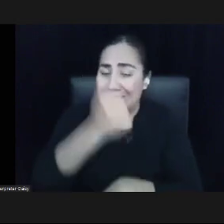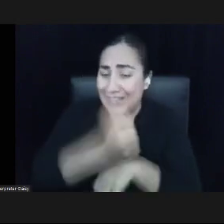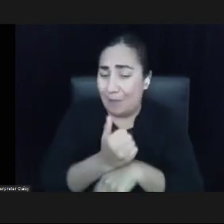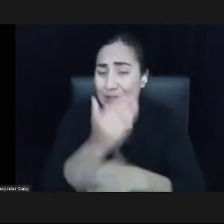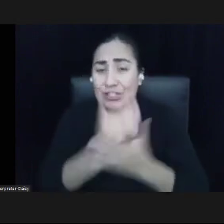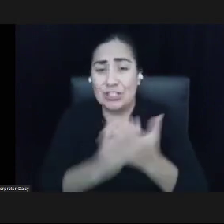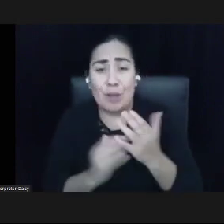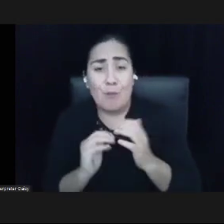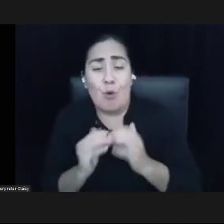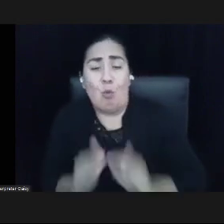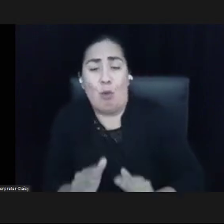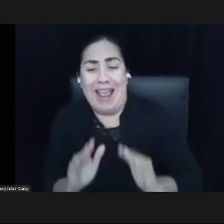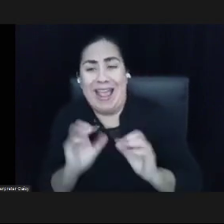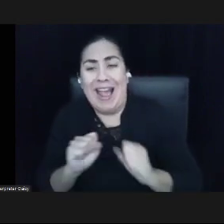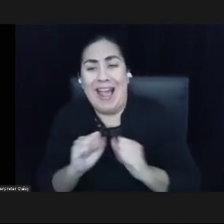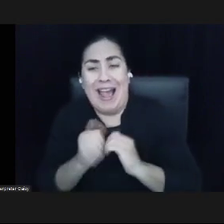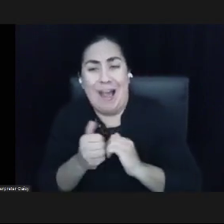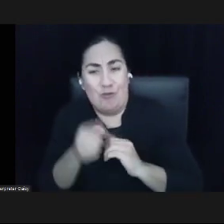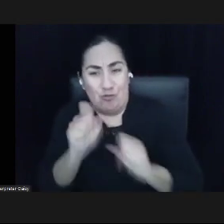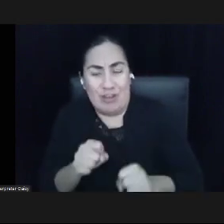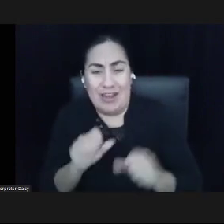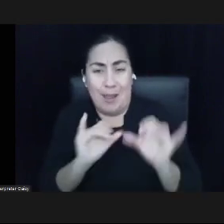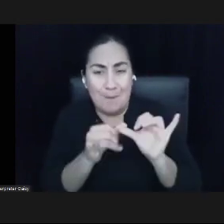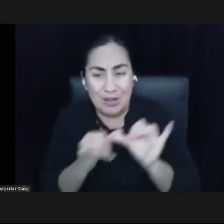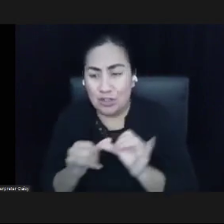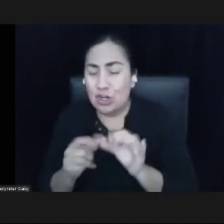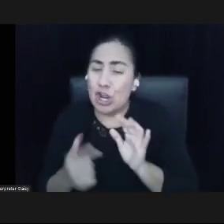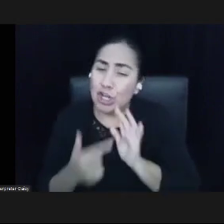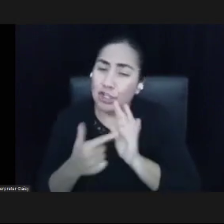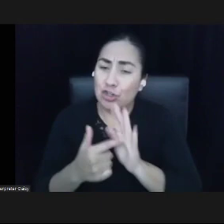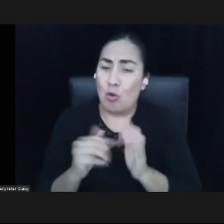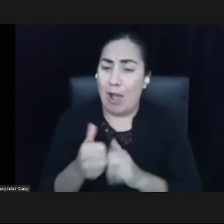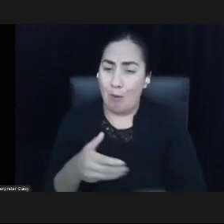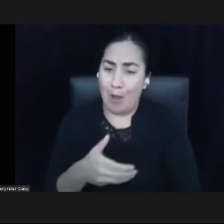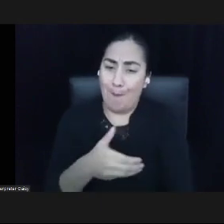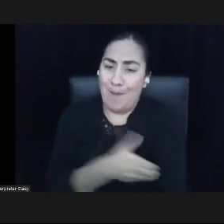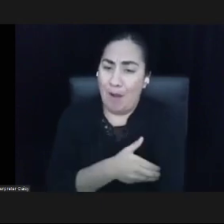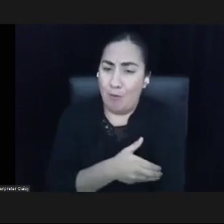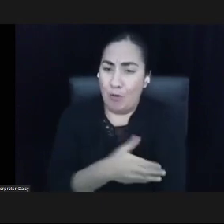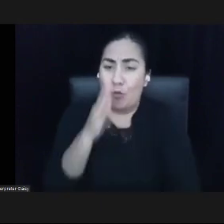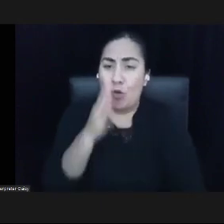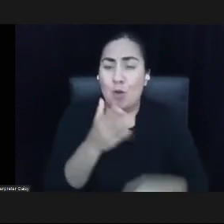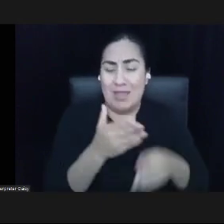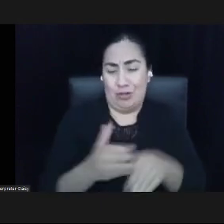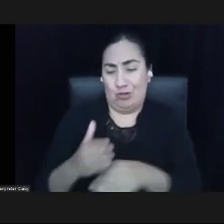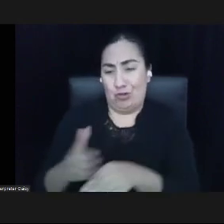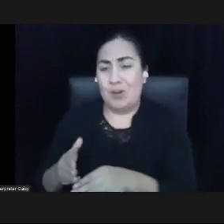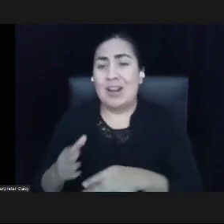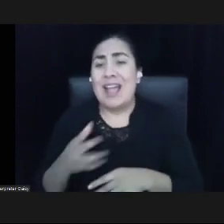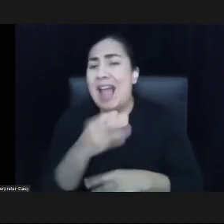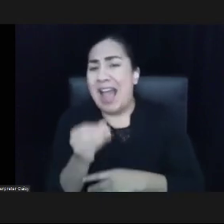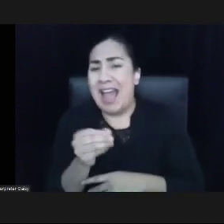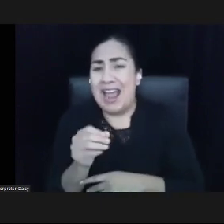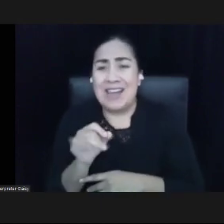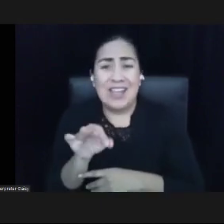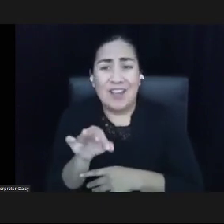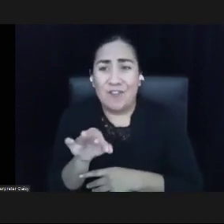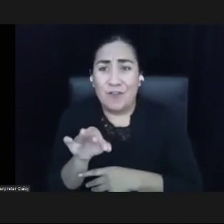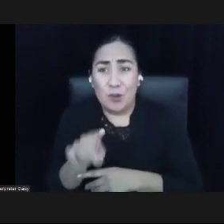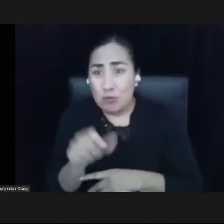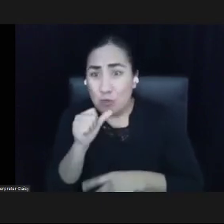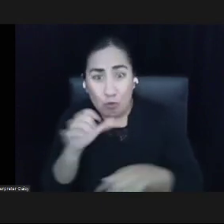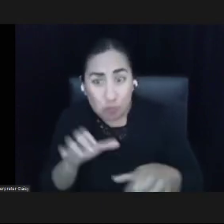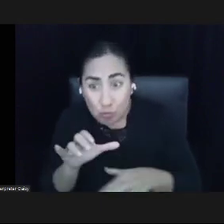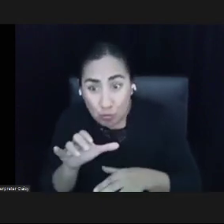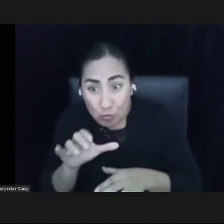of measuring and showing that the power is being redistributed in some way that you could have some penalty for not doing what you're, say you're going to do,